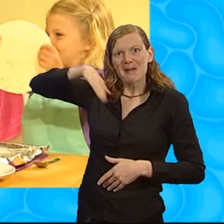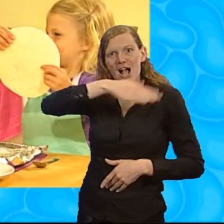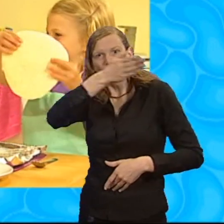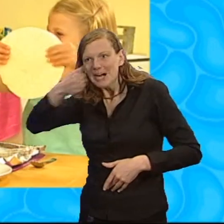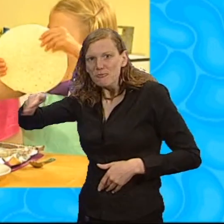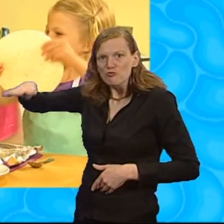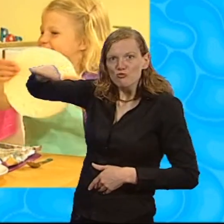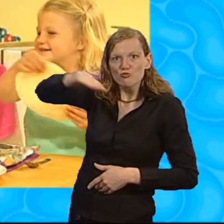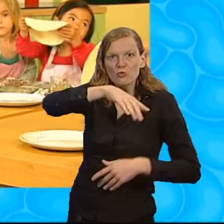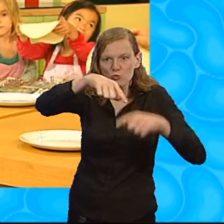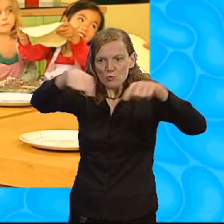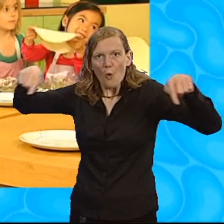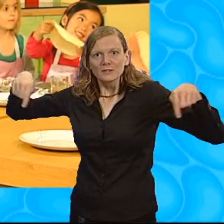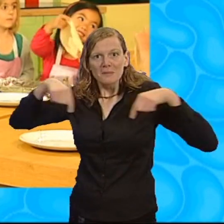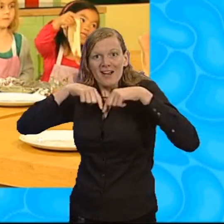Ooh.